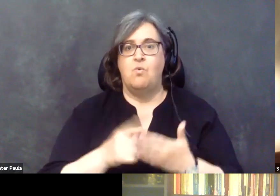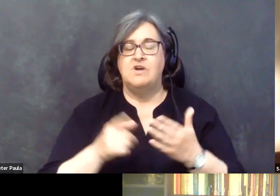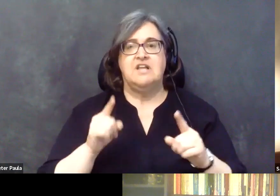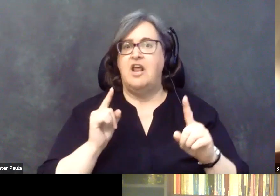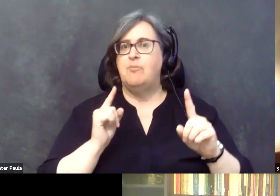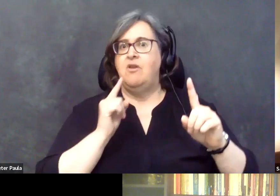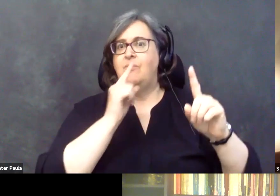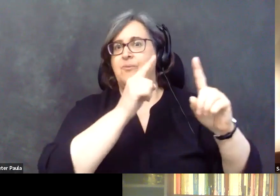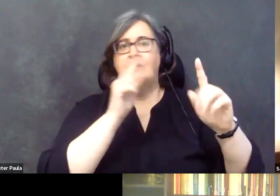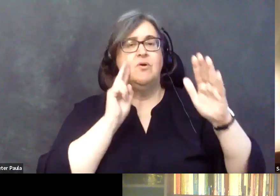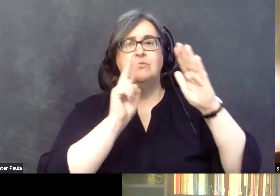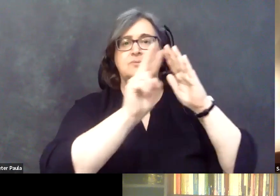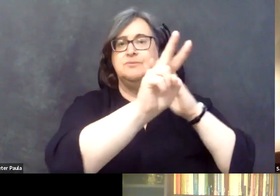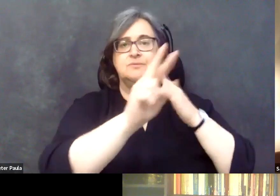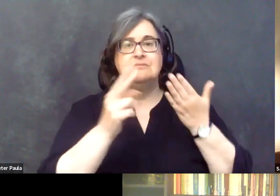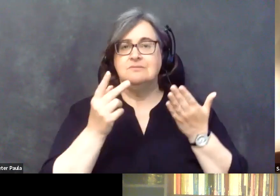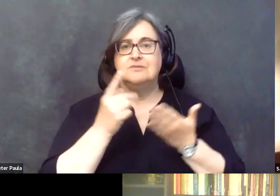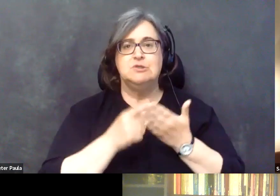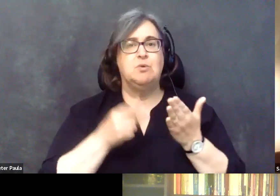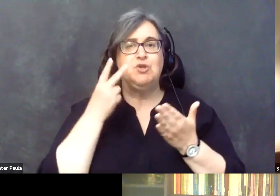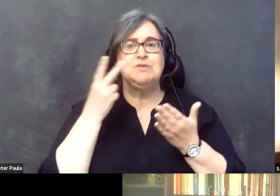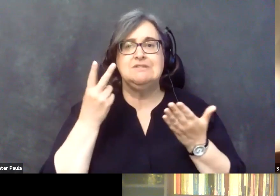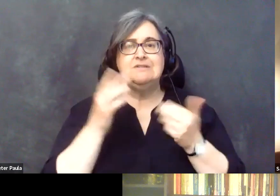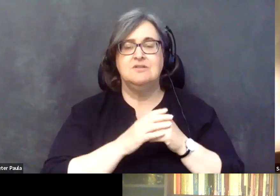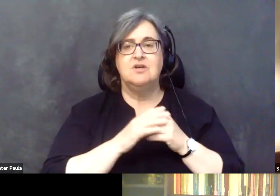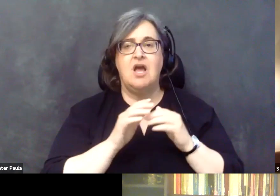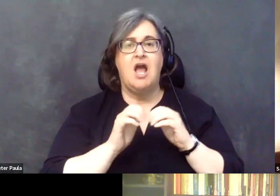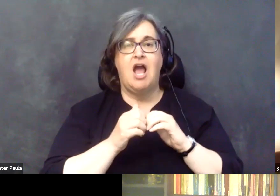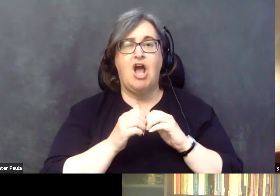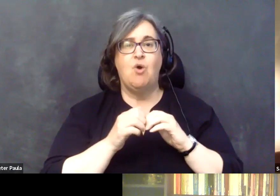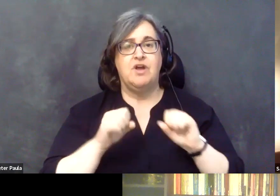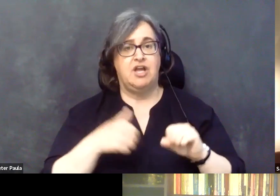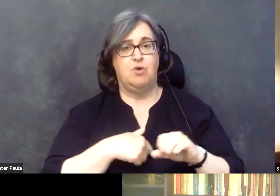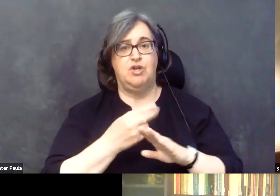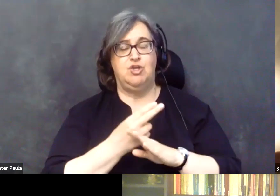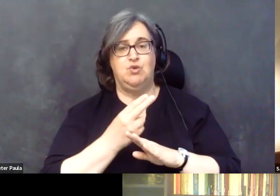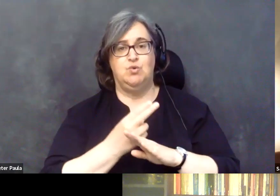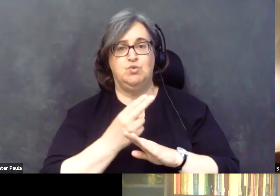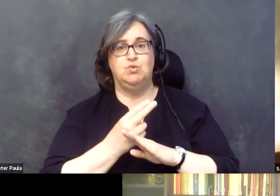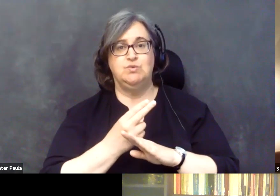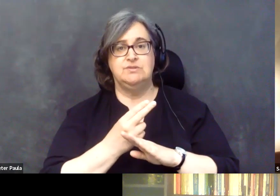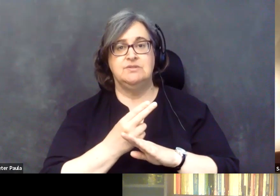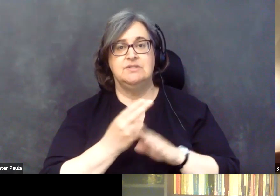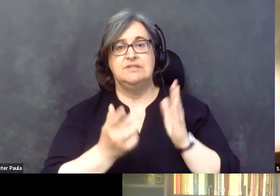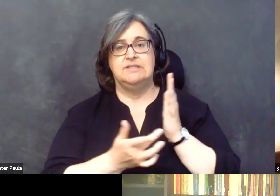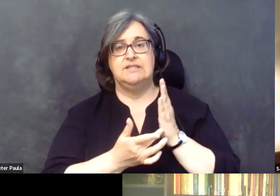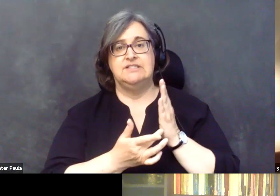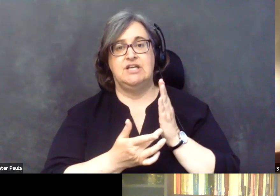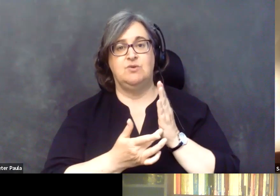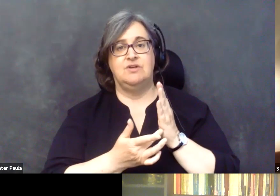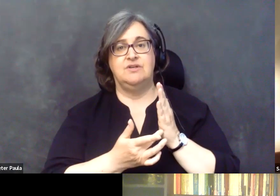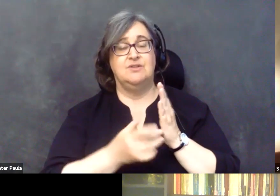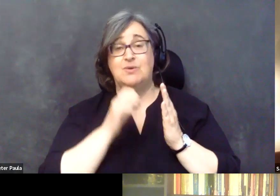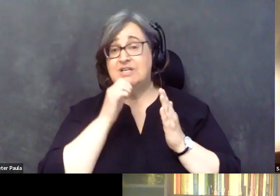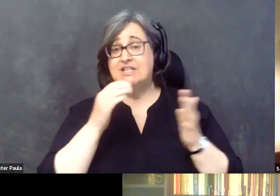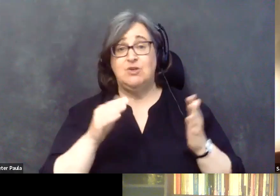of the things that you could see? Um, and, and how might we be using, um, this technology that wasn't around